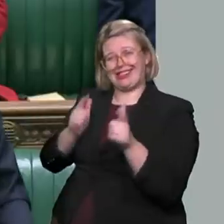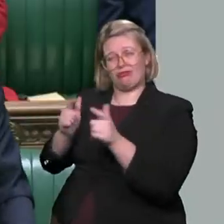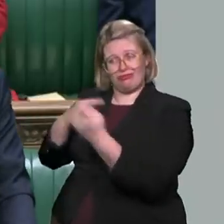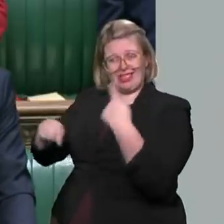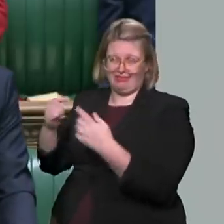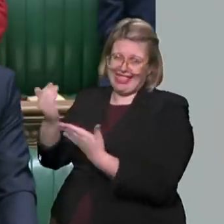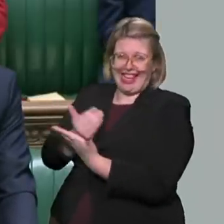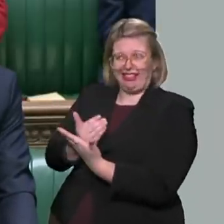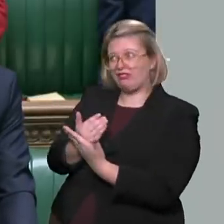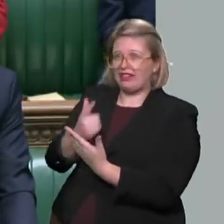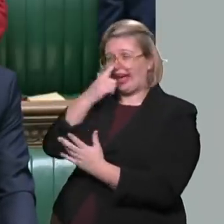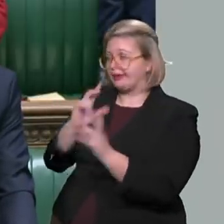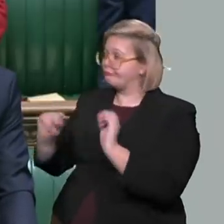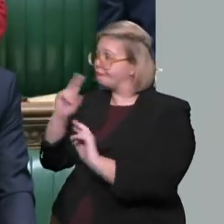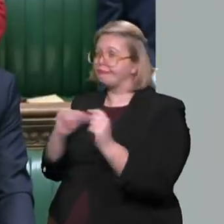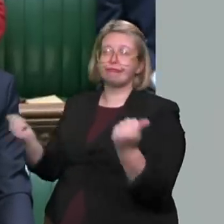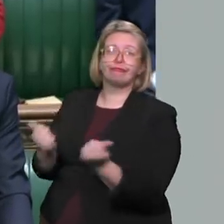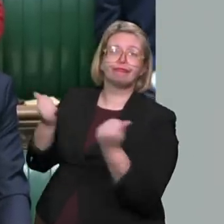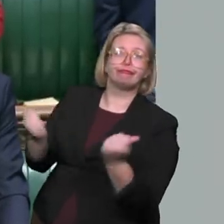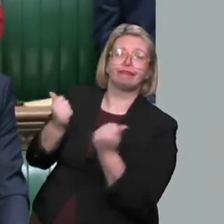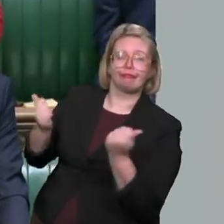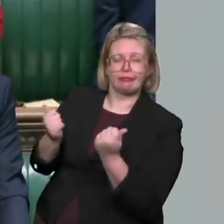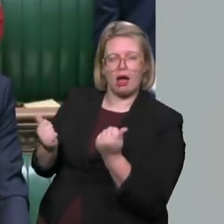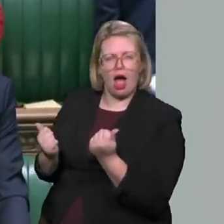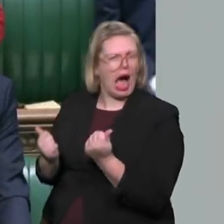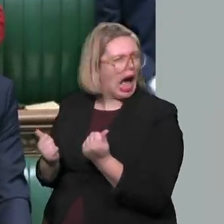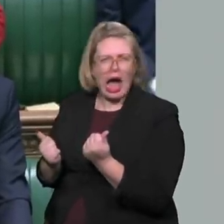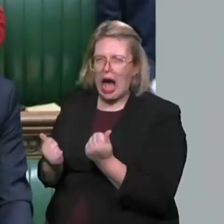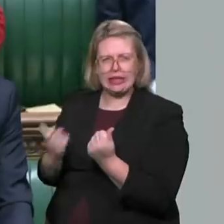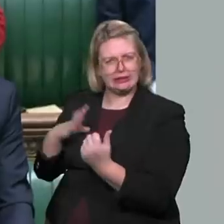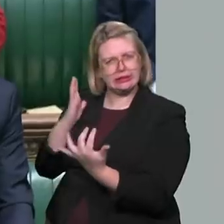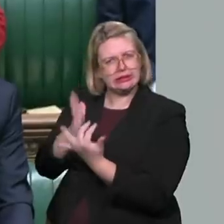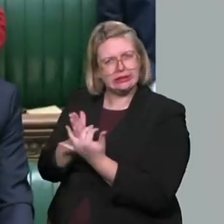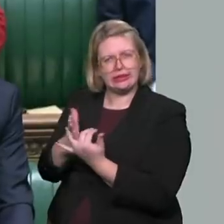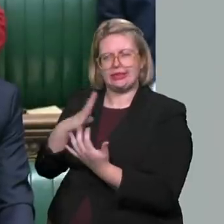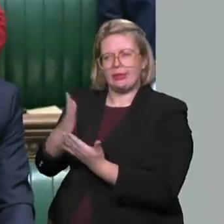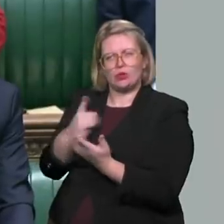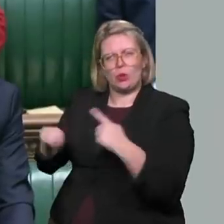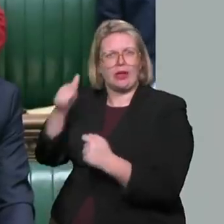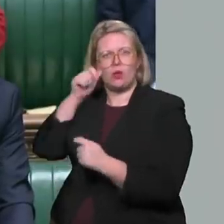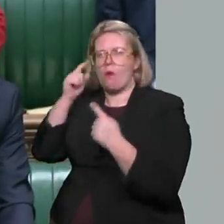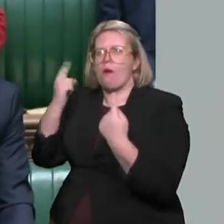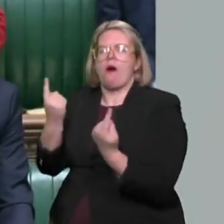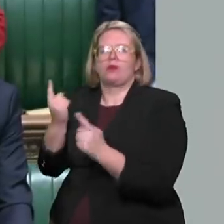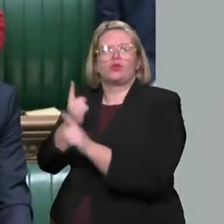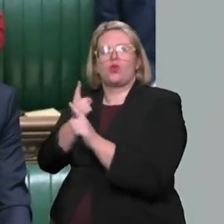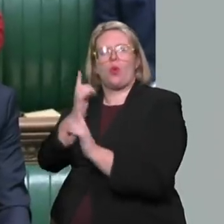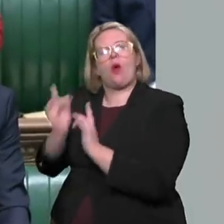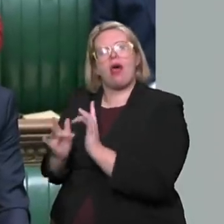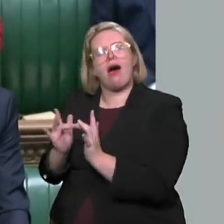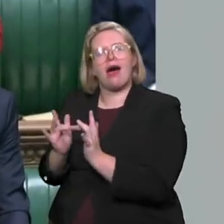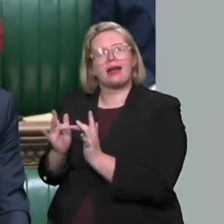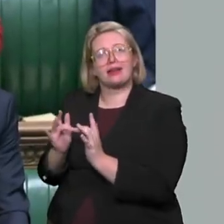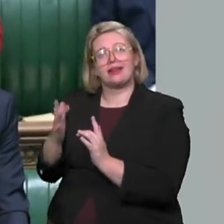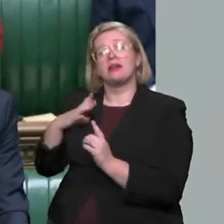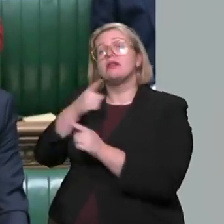ensure that unaccountable, arrogant social media companies take responsibility for their platforms. We need to end the delays,